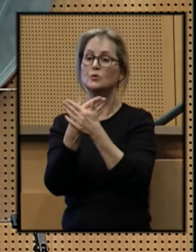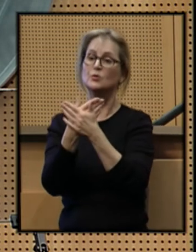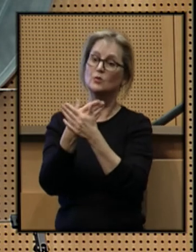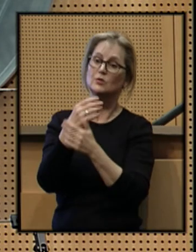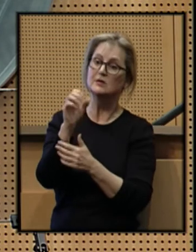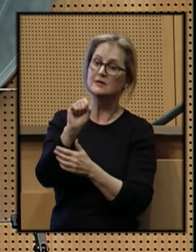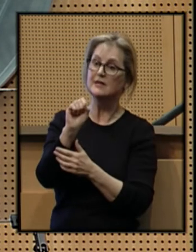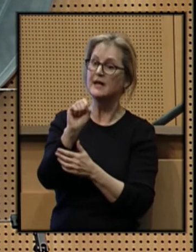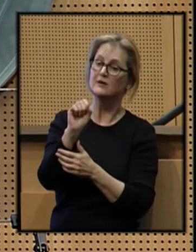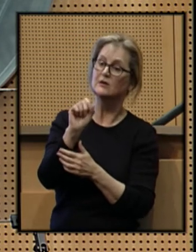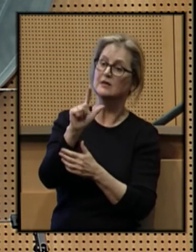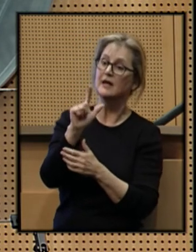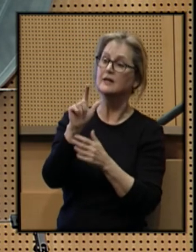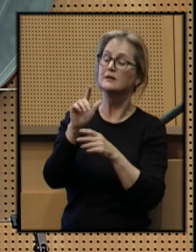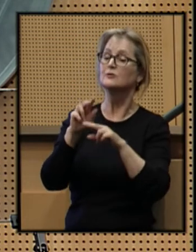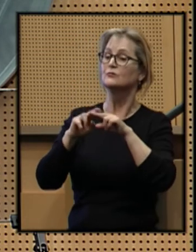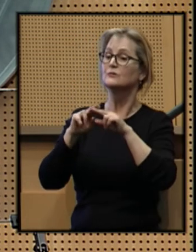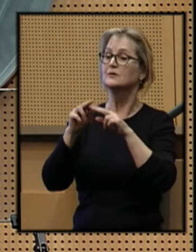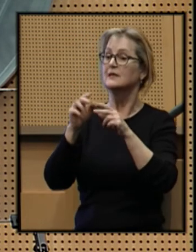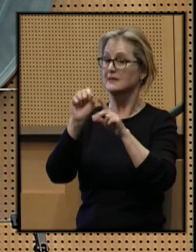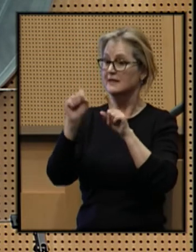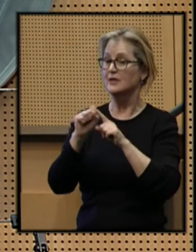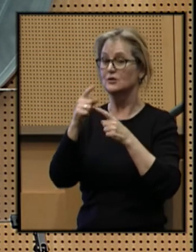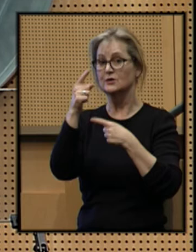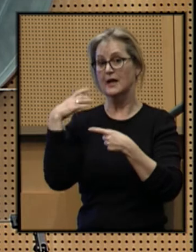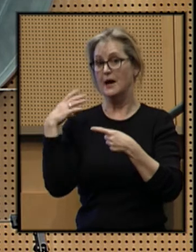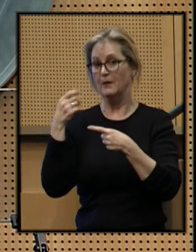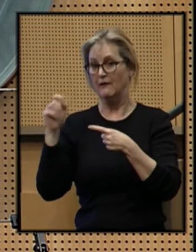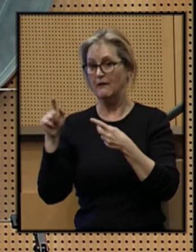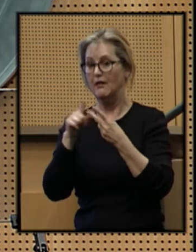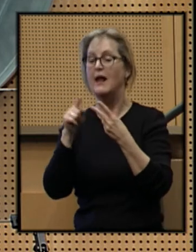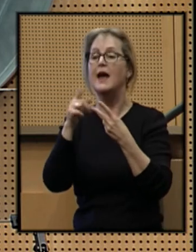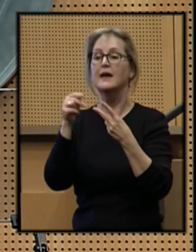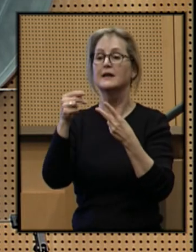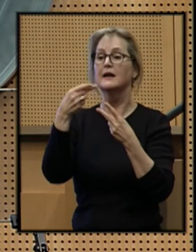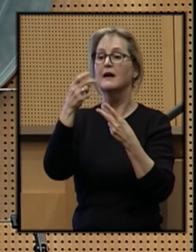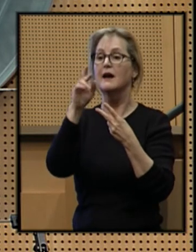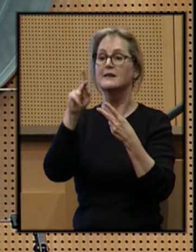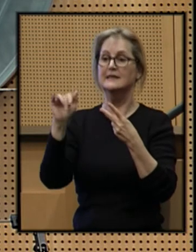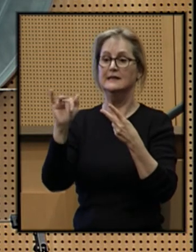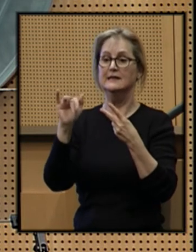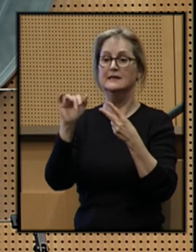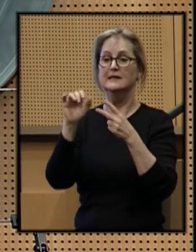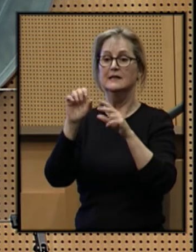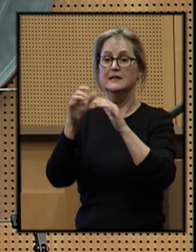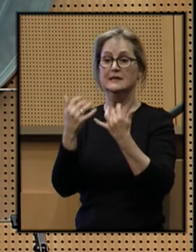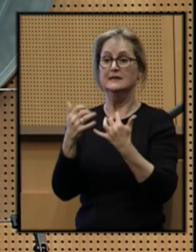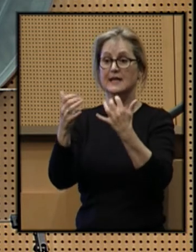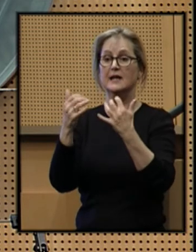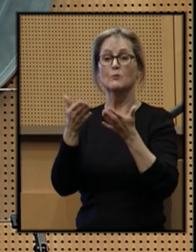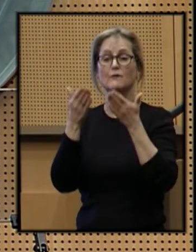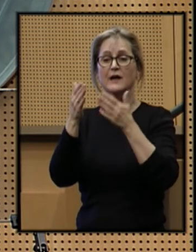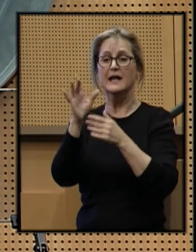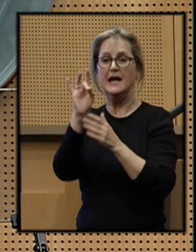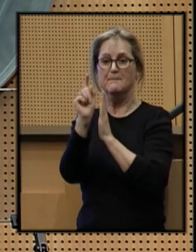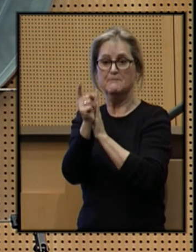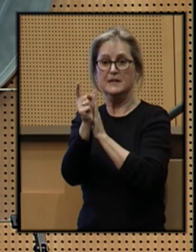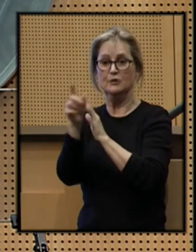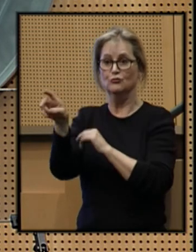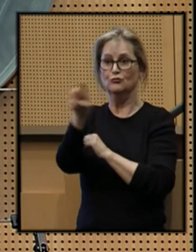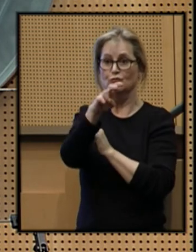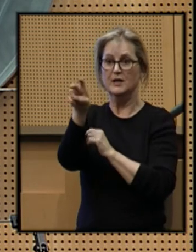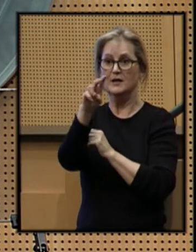Transit light rail stations will open on Capitol Hill and at Husky Stadium, providing an eight-minute trip